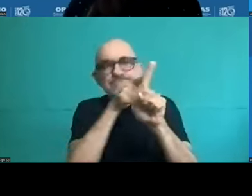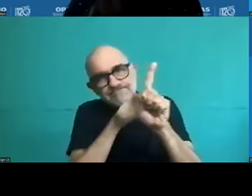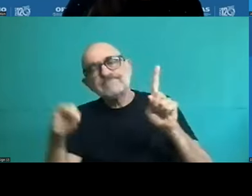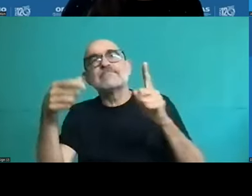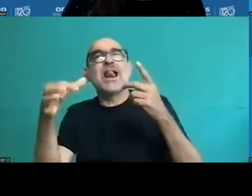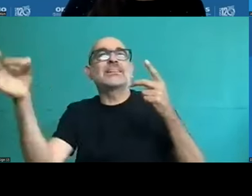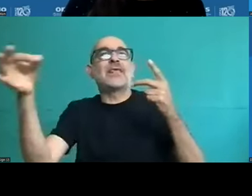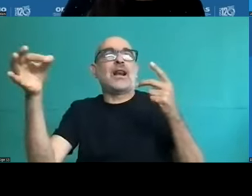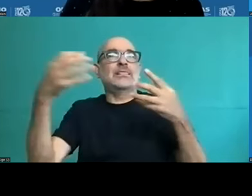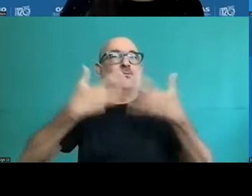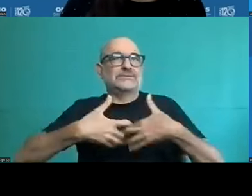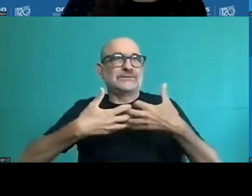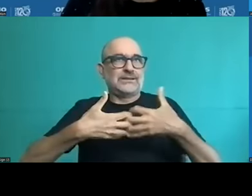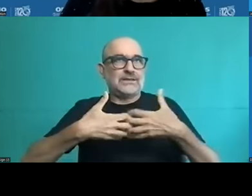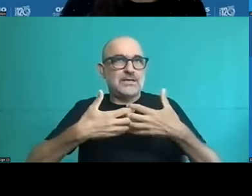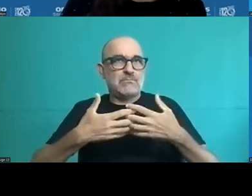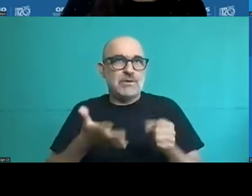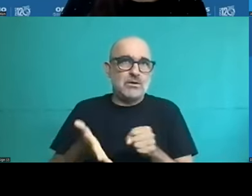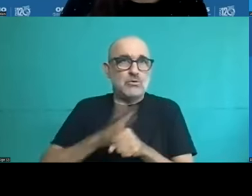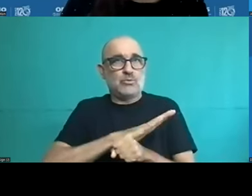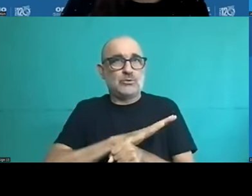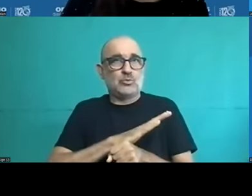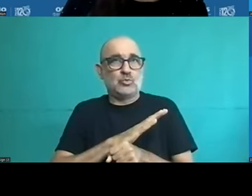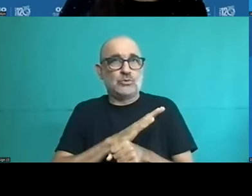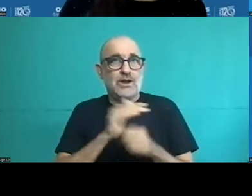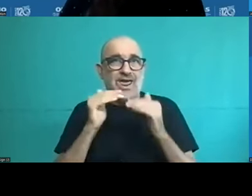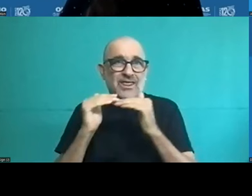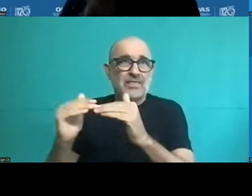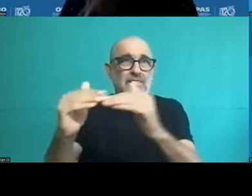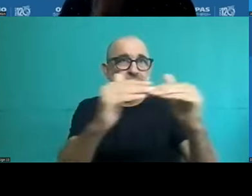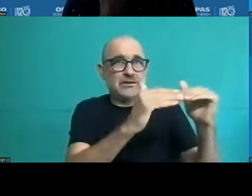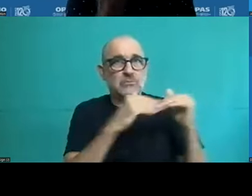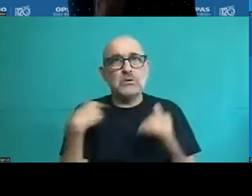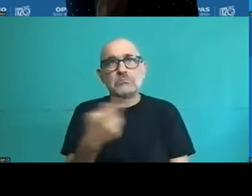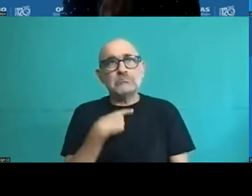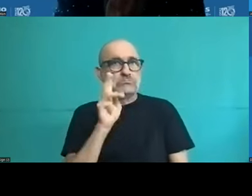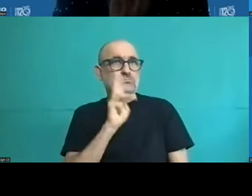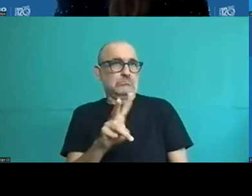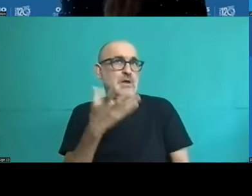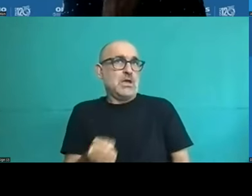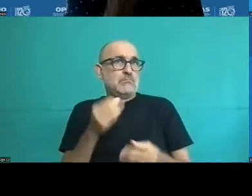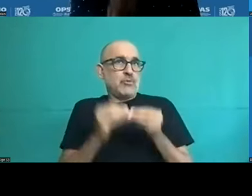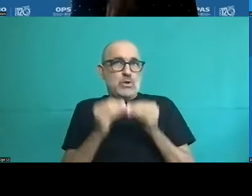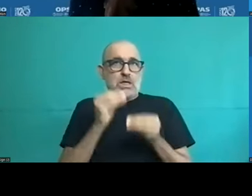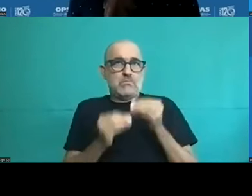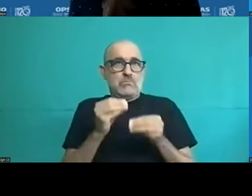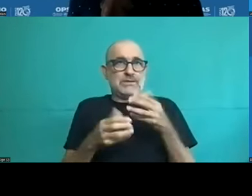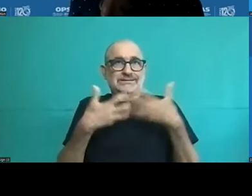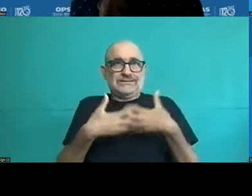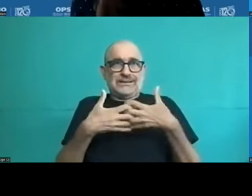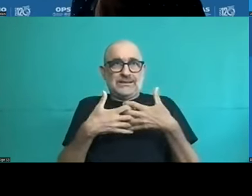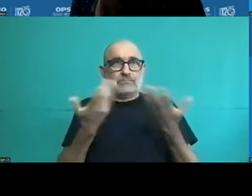has its own issues. Well, I think that we should be looking at the regulatory side and there